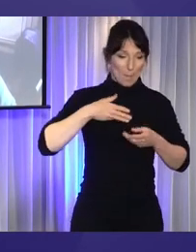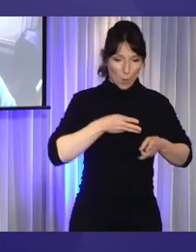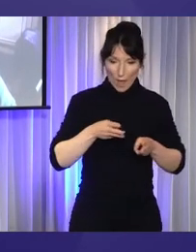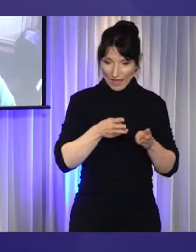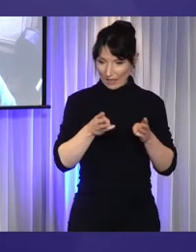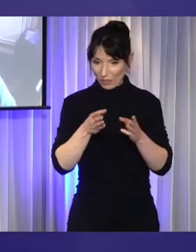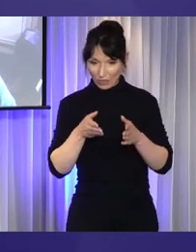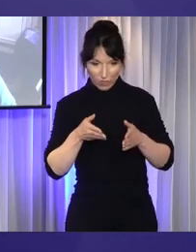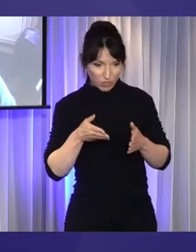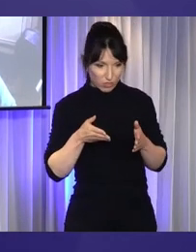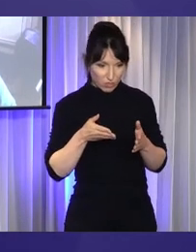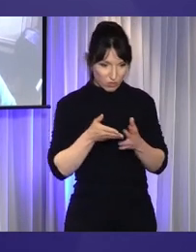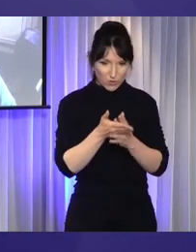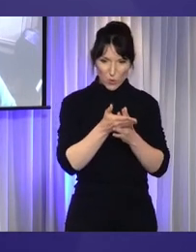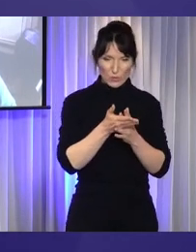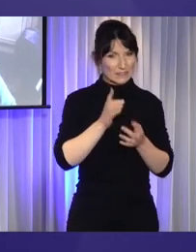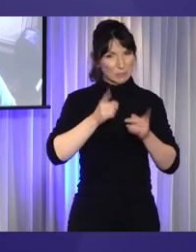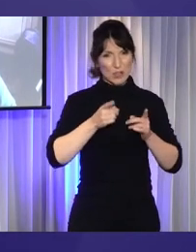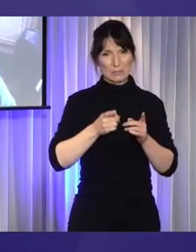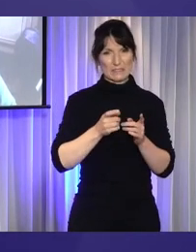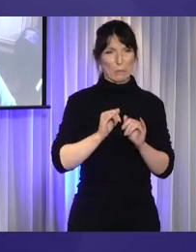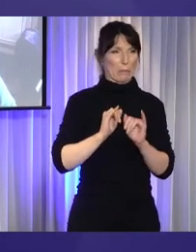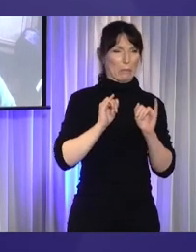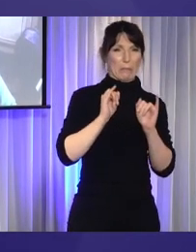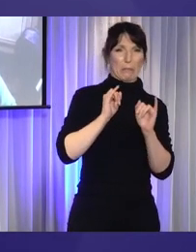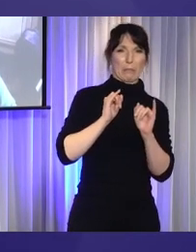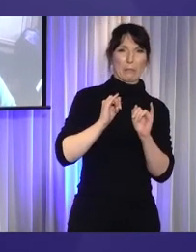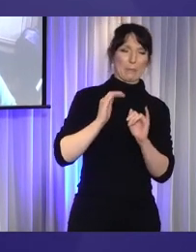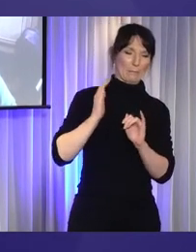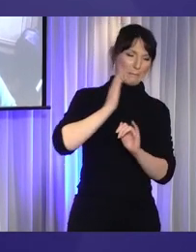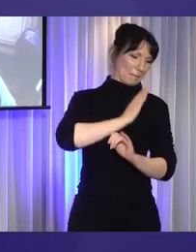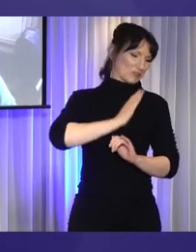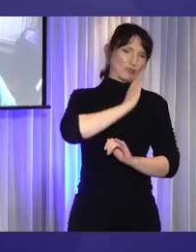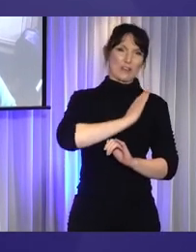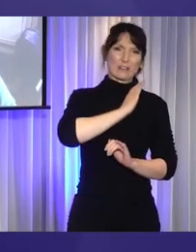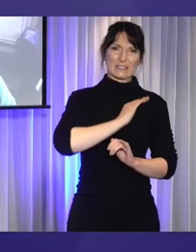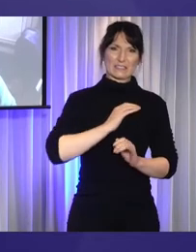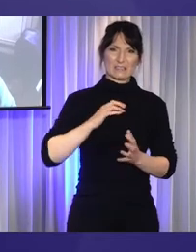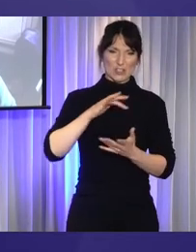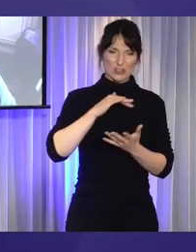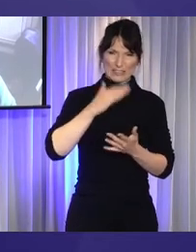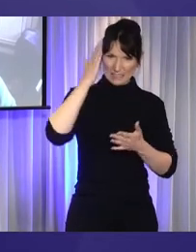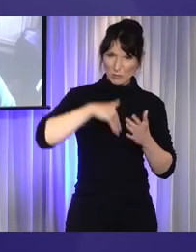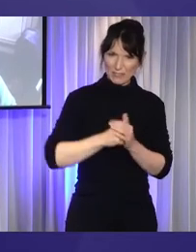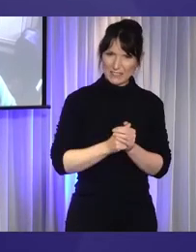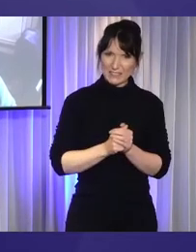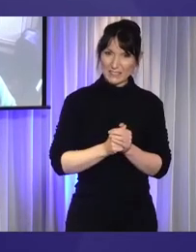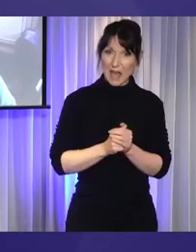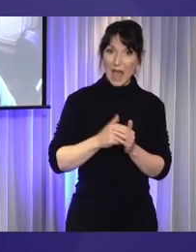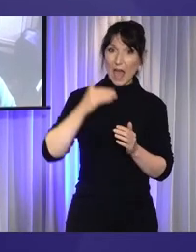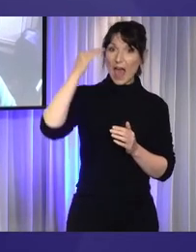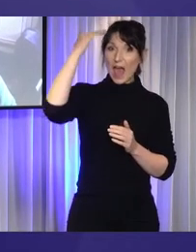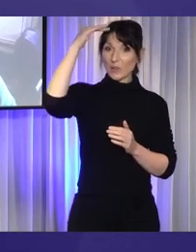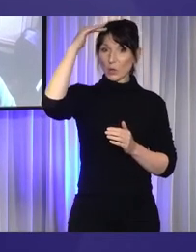through an often cruel and patronising societal experience where adults and